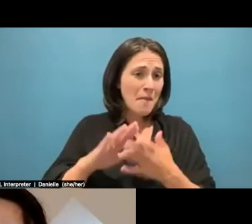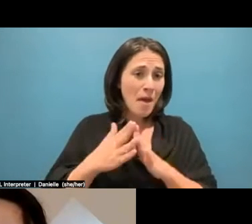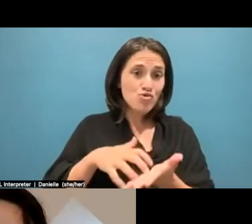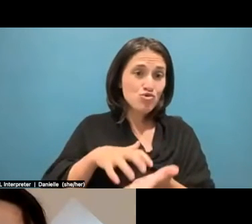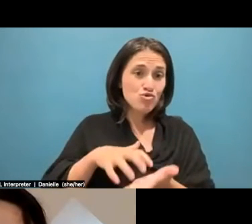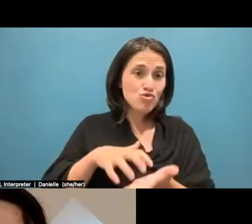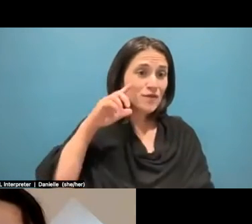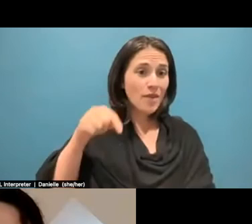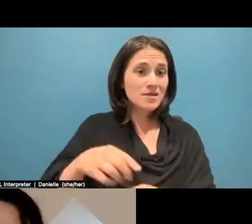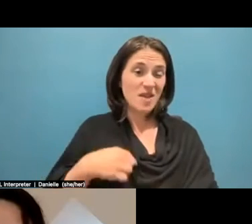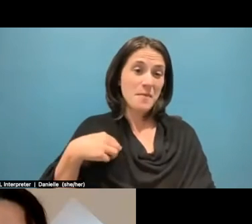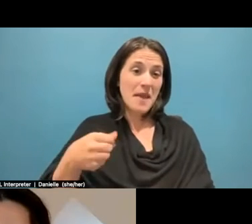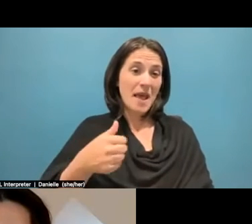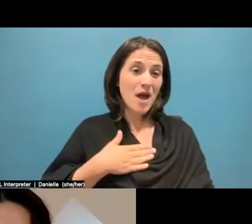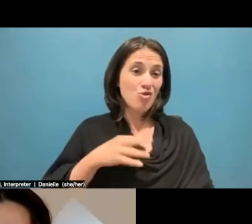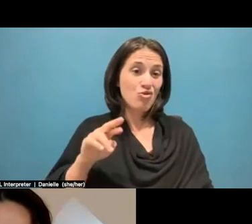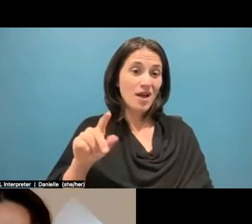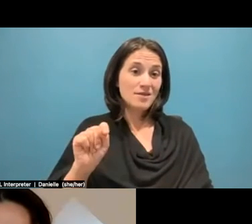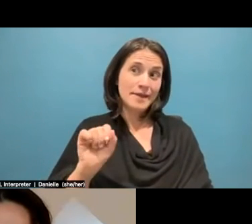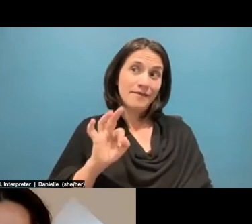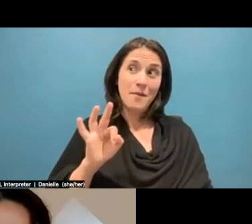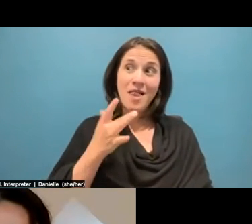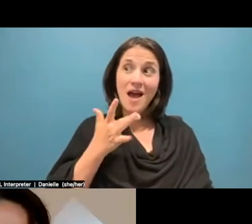paying my rent, if I'm lucky. So